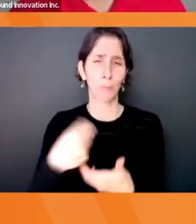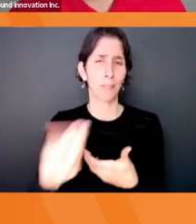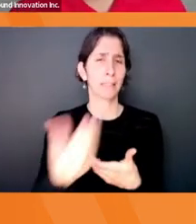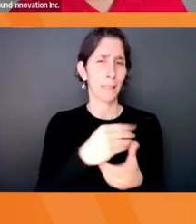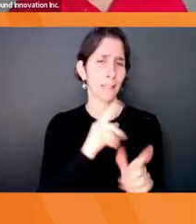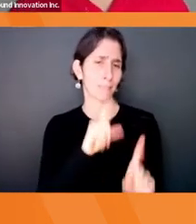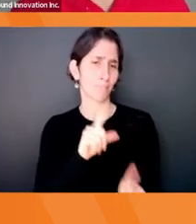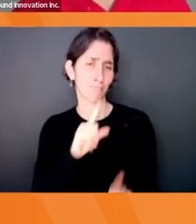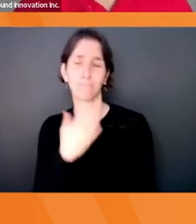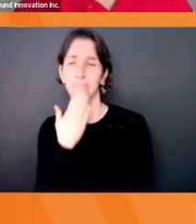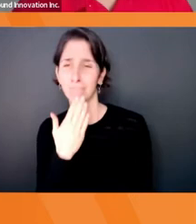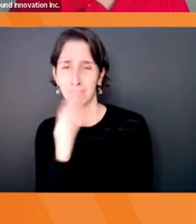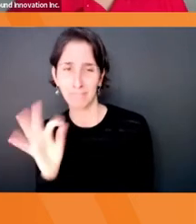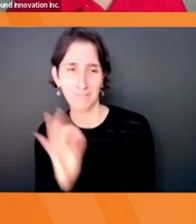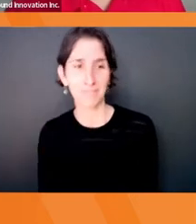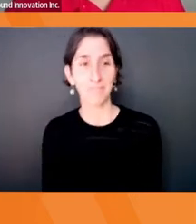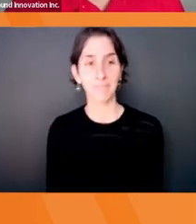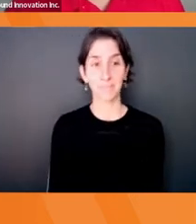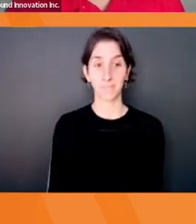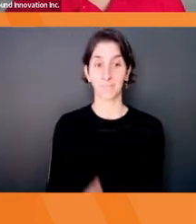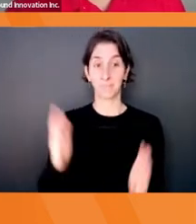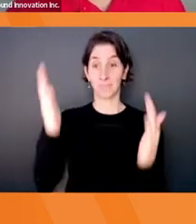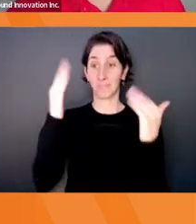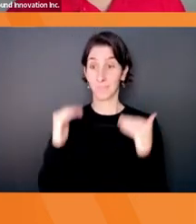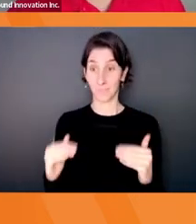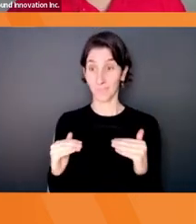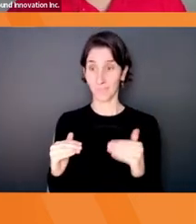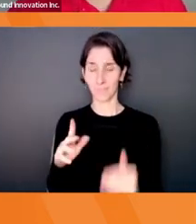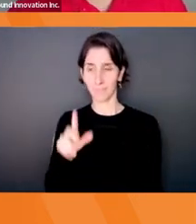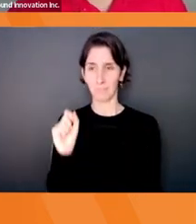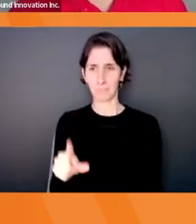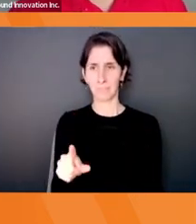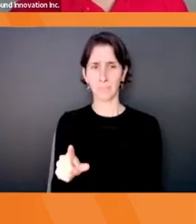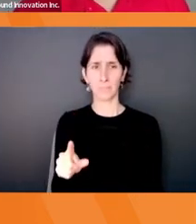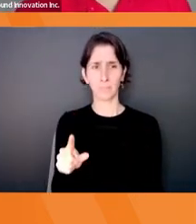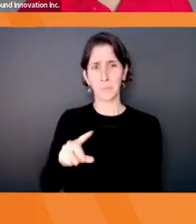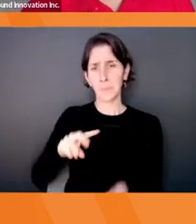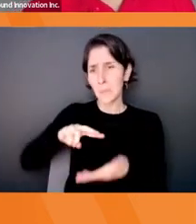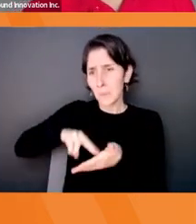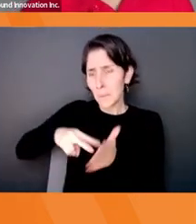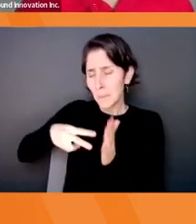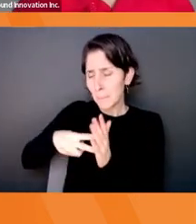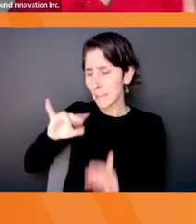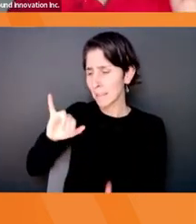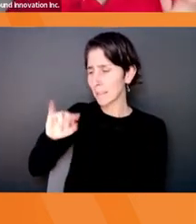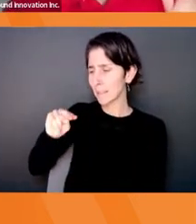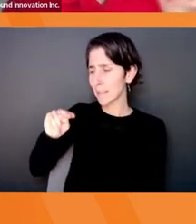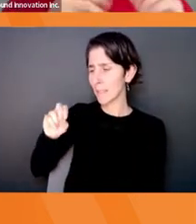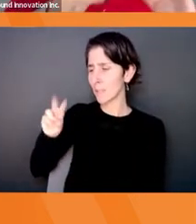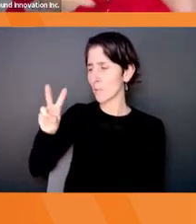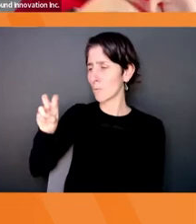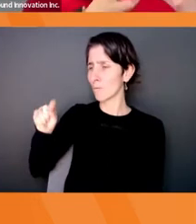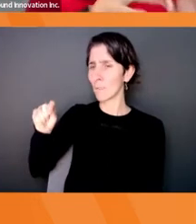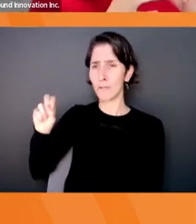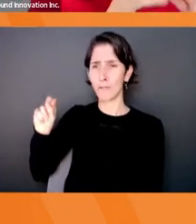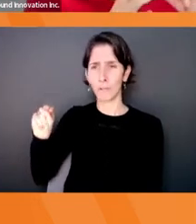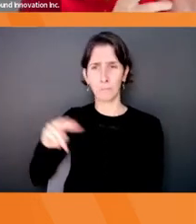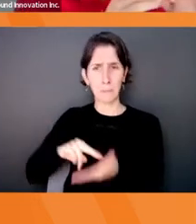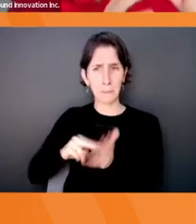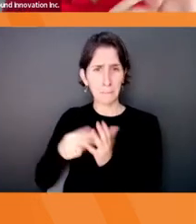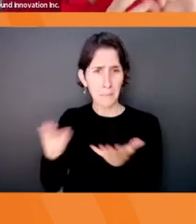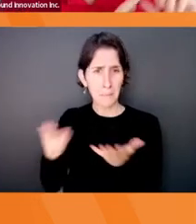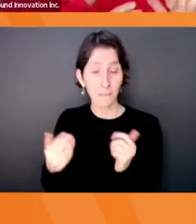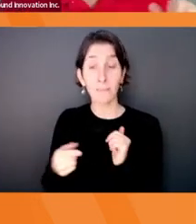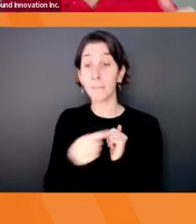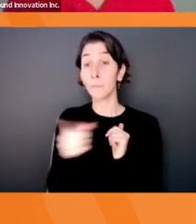All right. So my next question for you is, what is innovation anyway? So in the chat, I'd love for you to type in what you think this